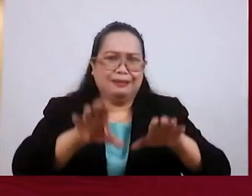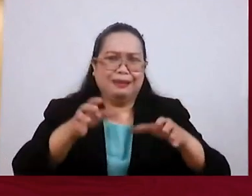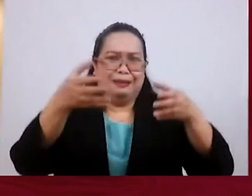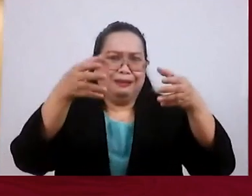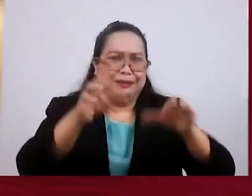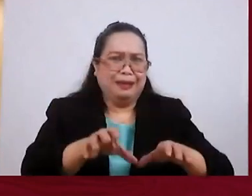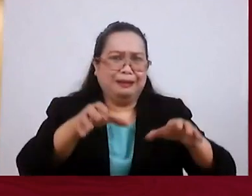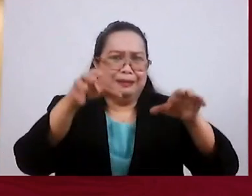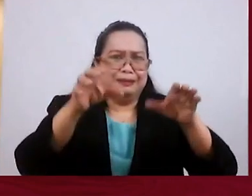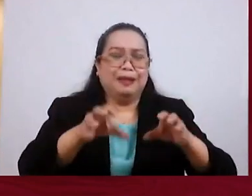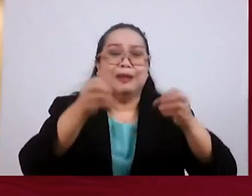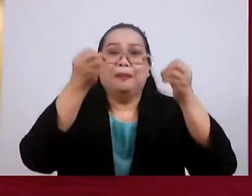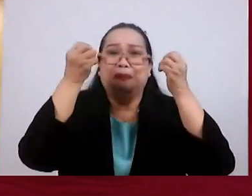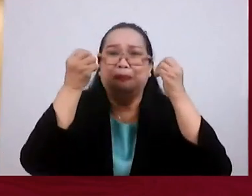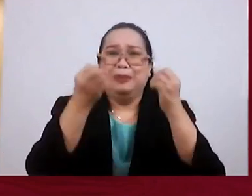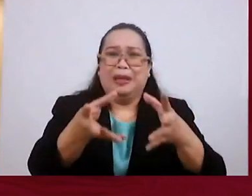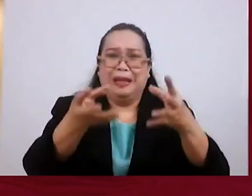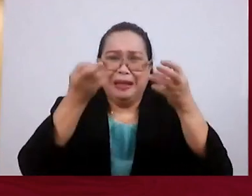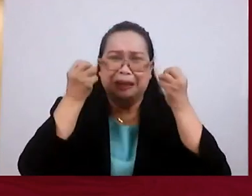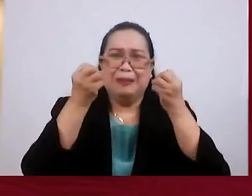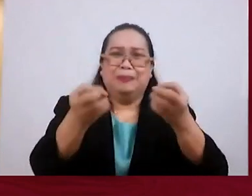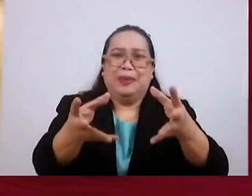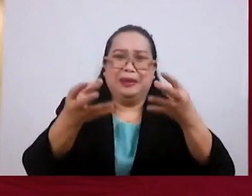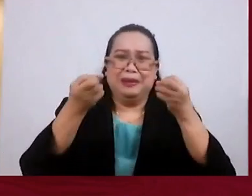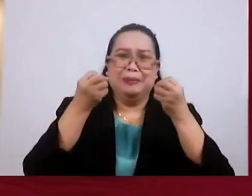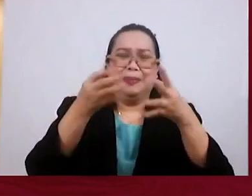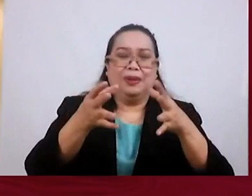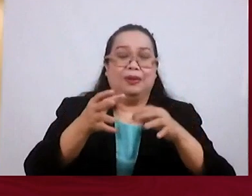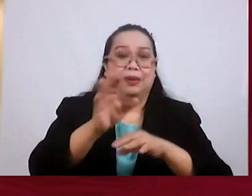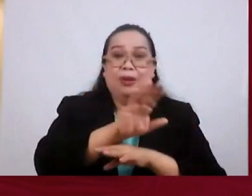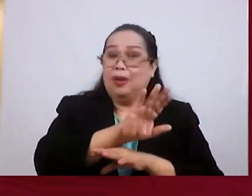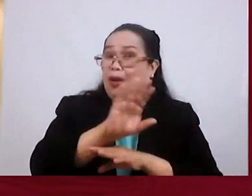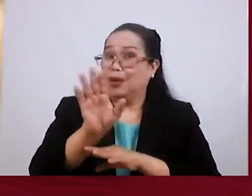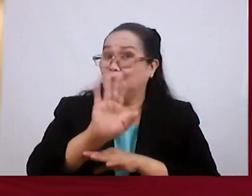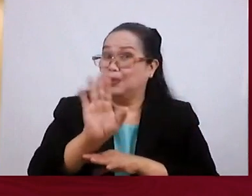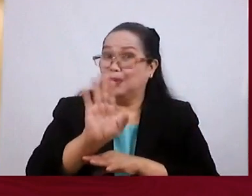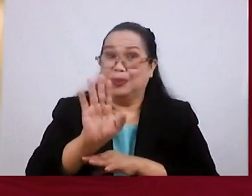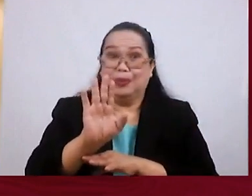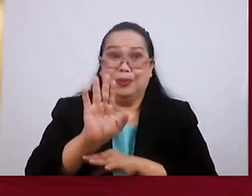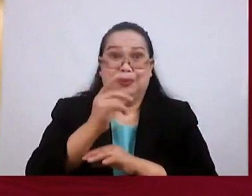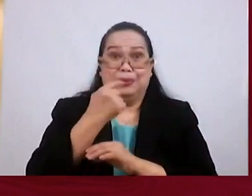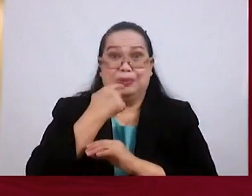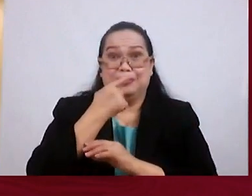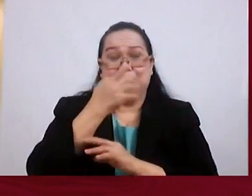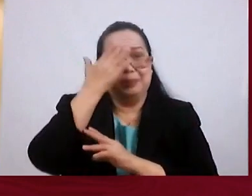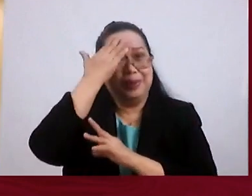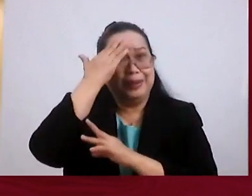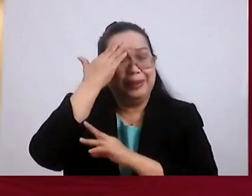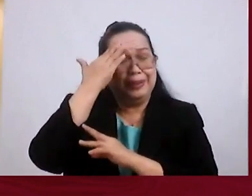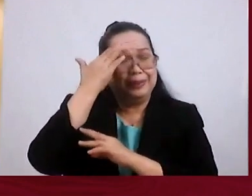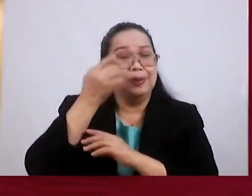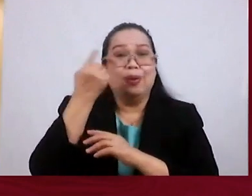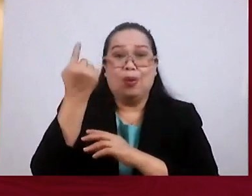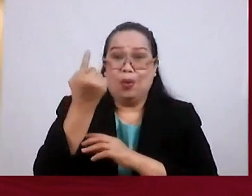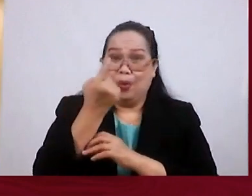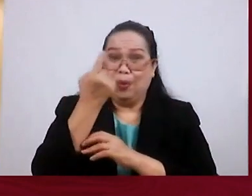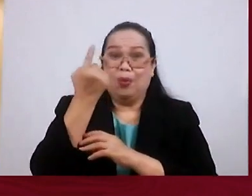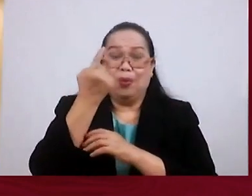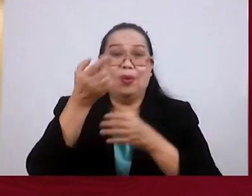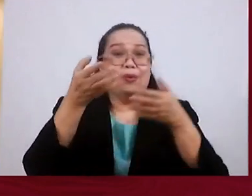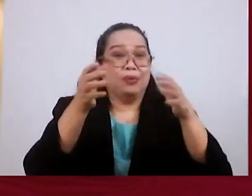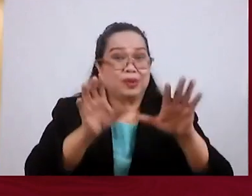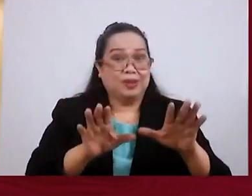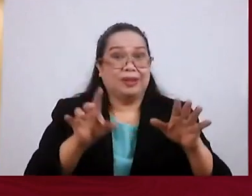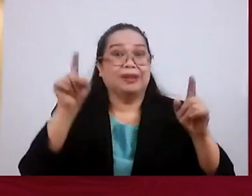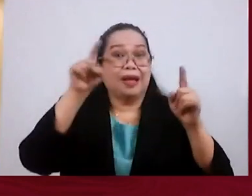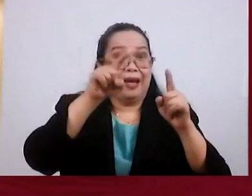chance. But please, don't go around telling people. You will always have this chance